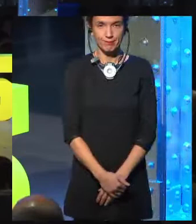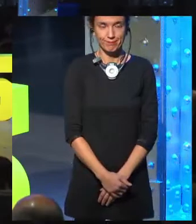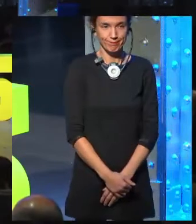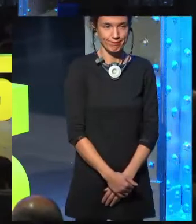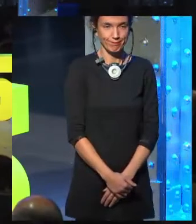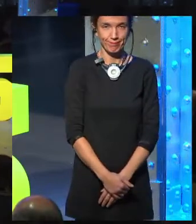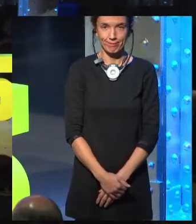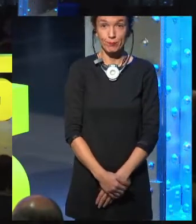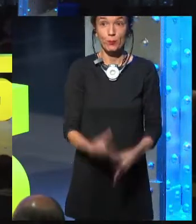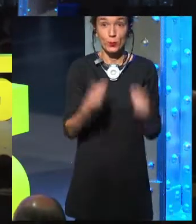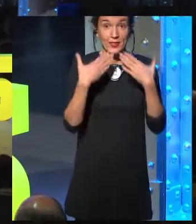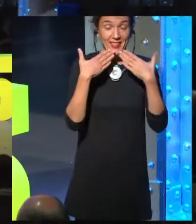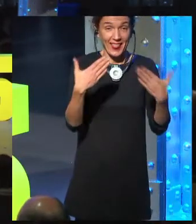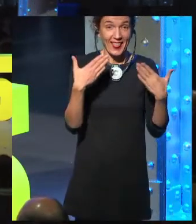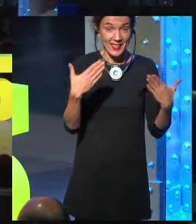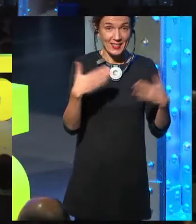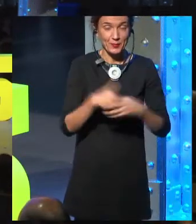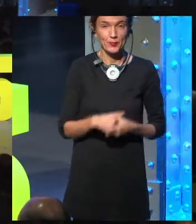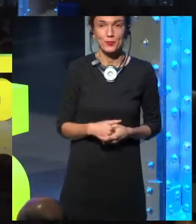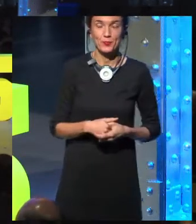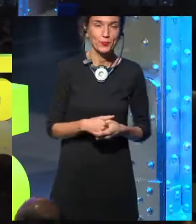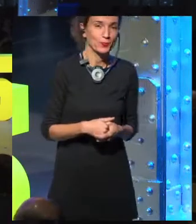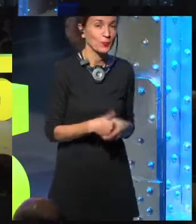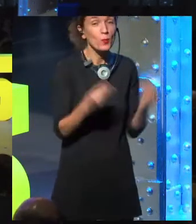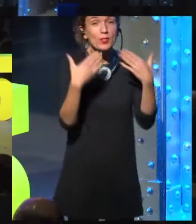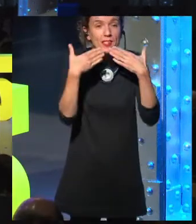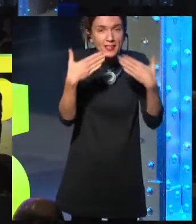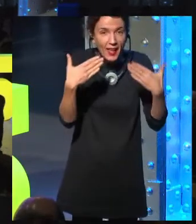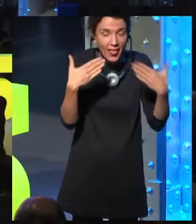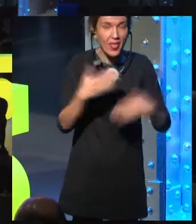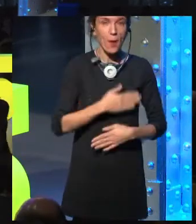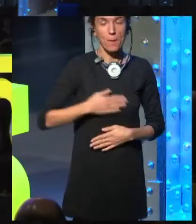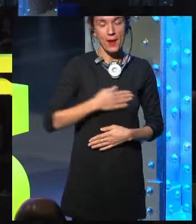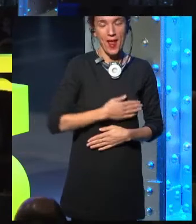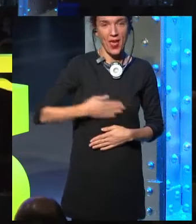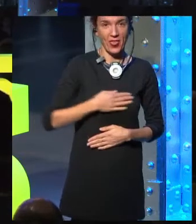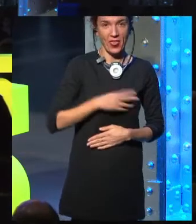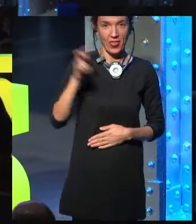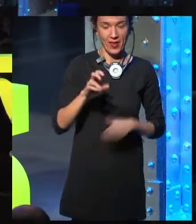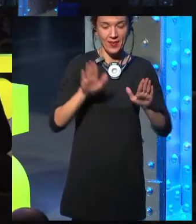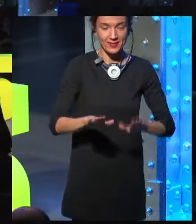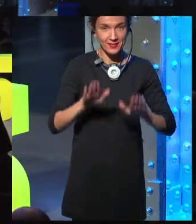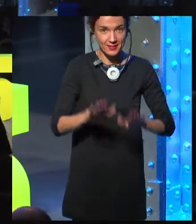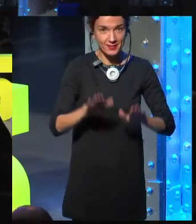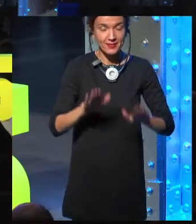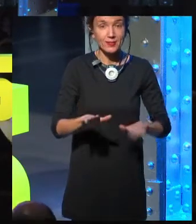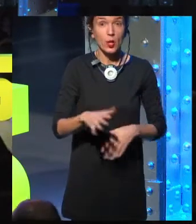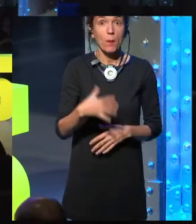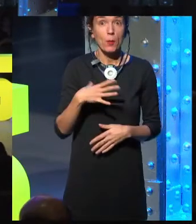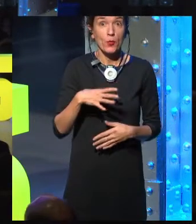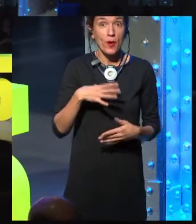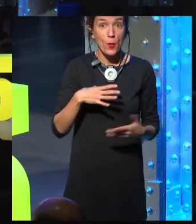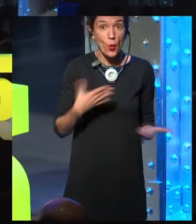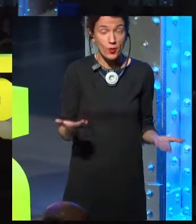Thank you very much. It's really wonderful to be here. Could I have all of you hold up your phones really fast?